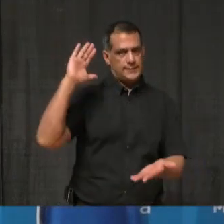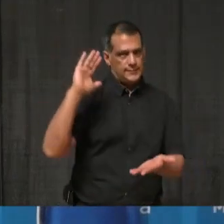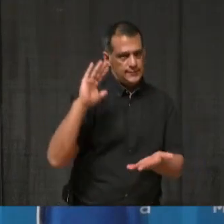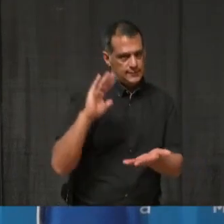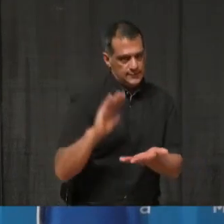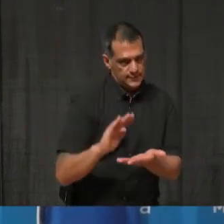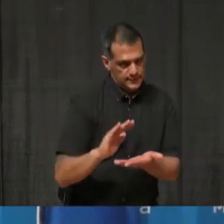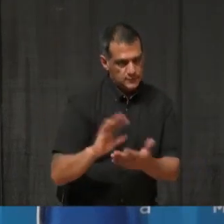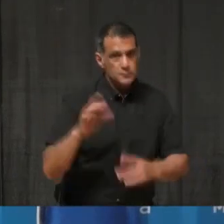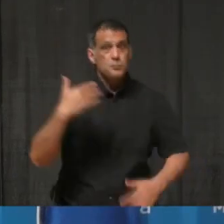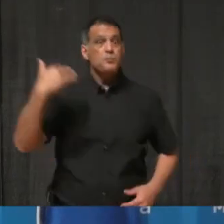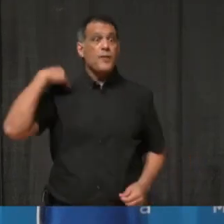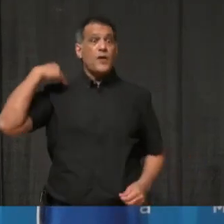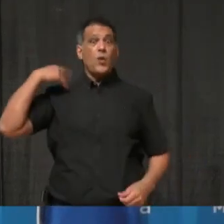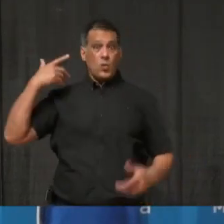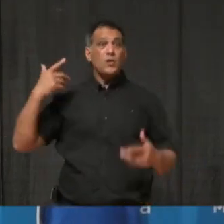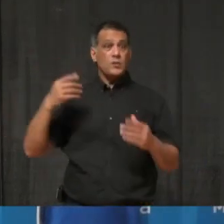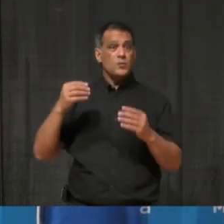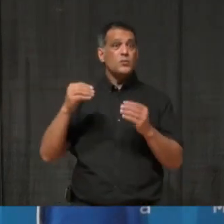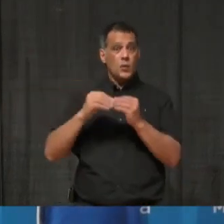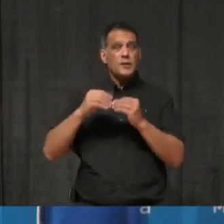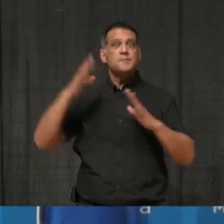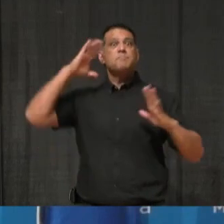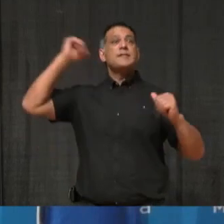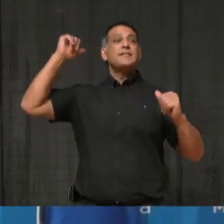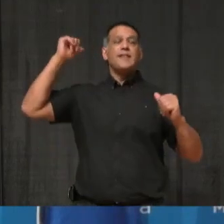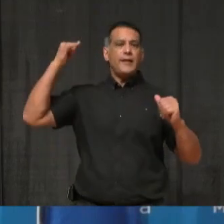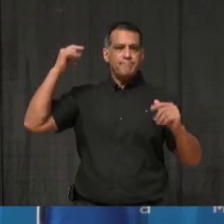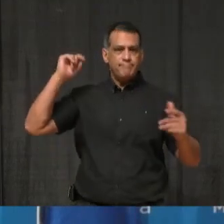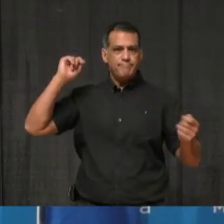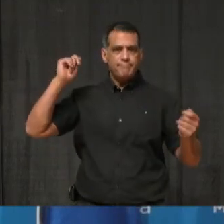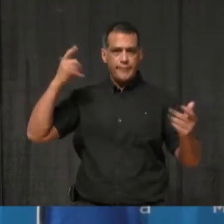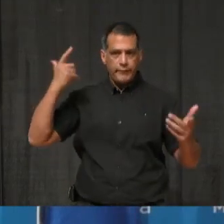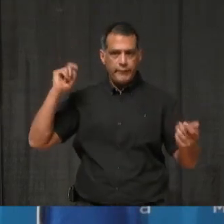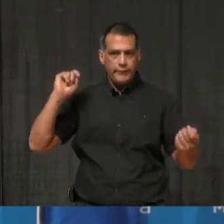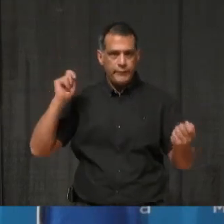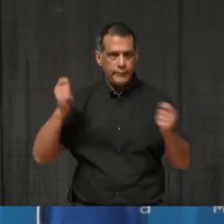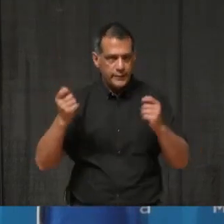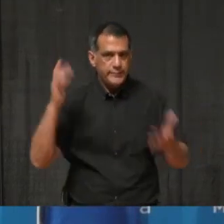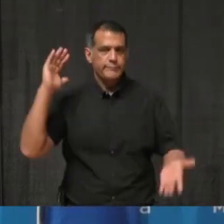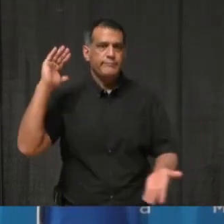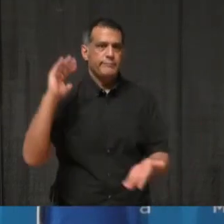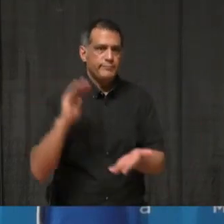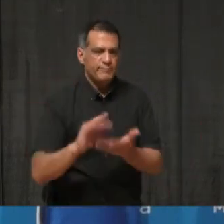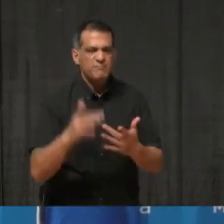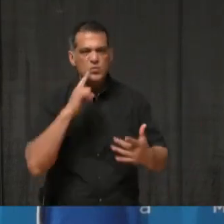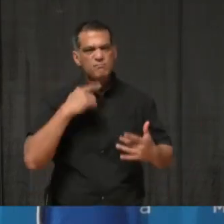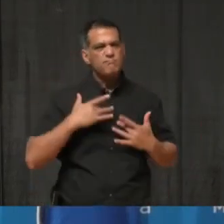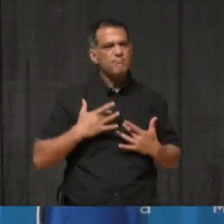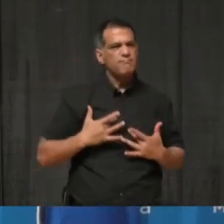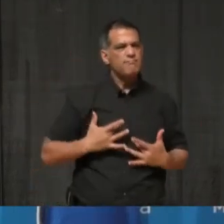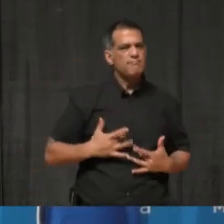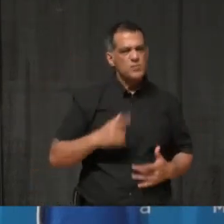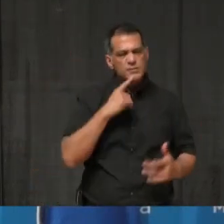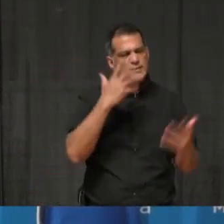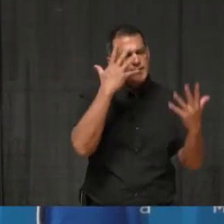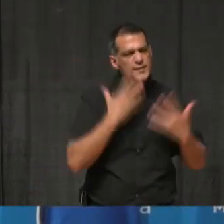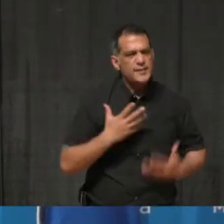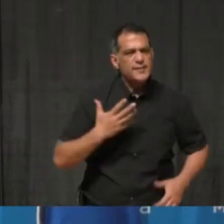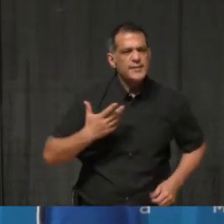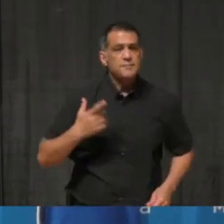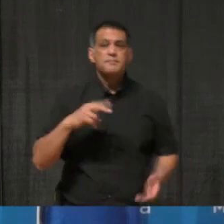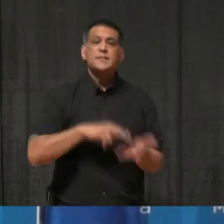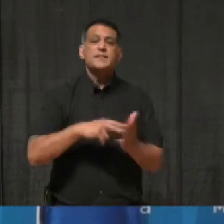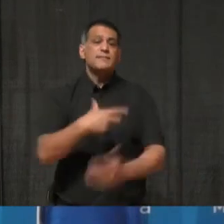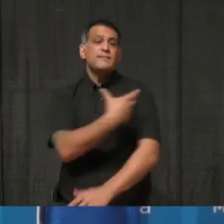what had been originally anticipated. This is very disappointing, especially because it means a delay in getting